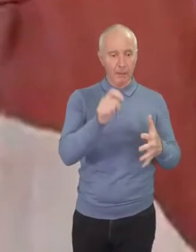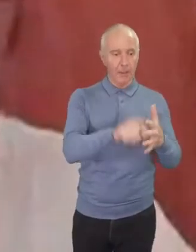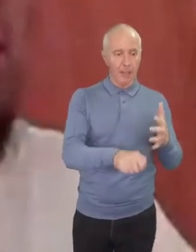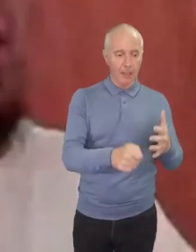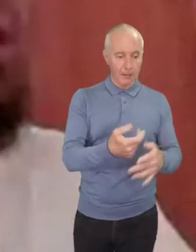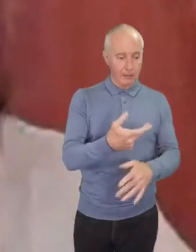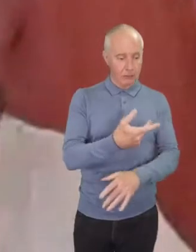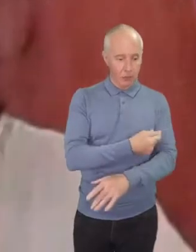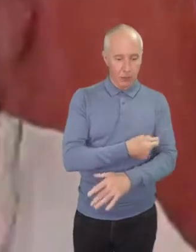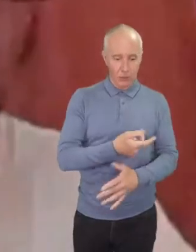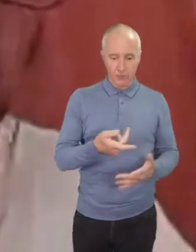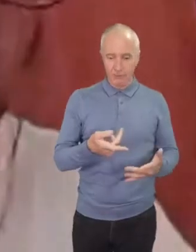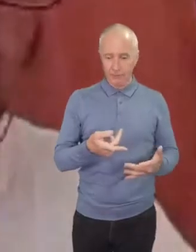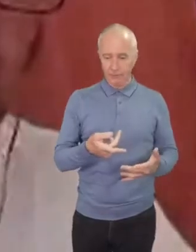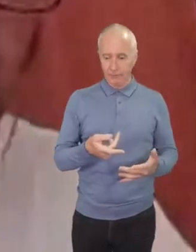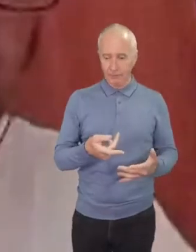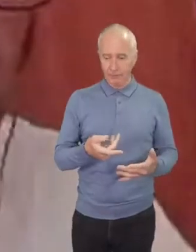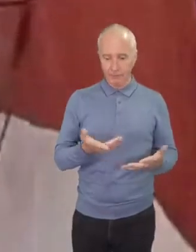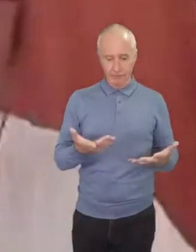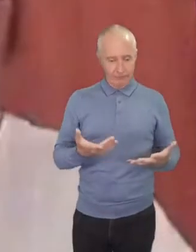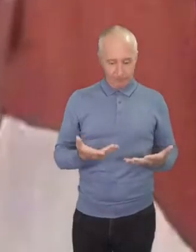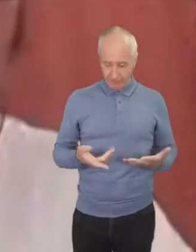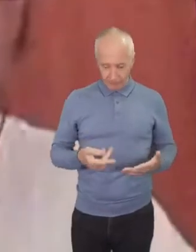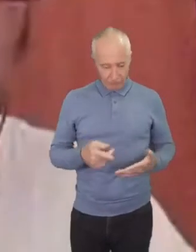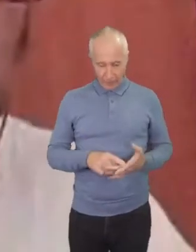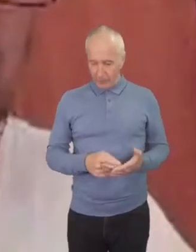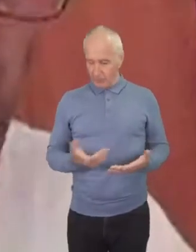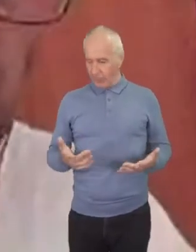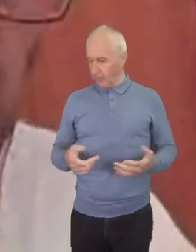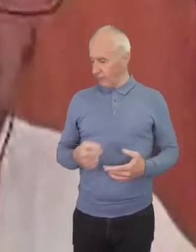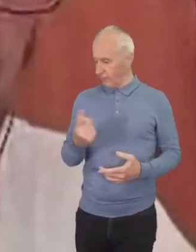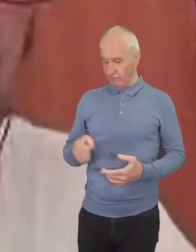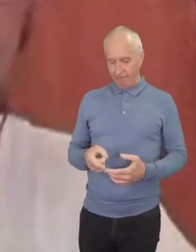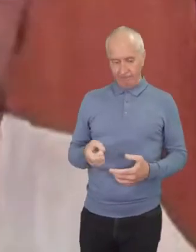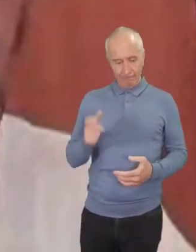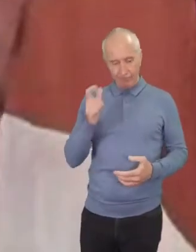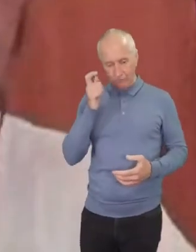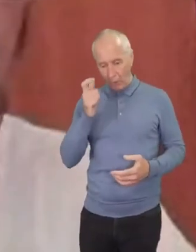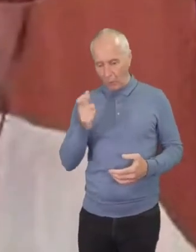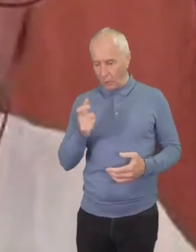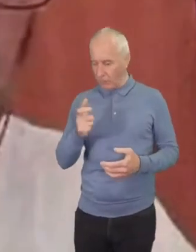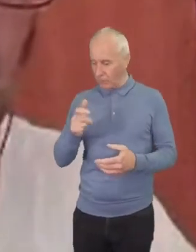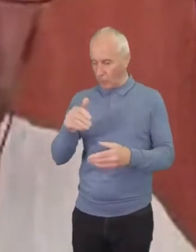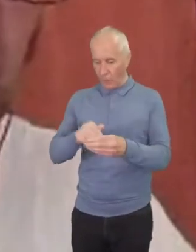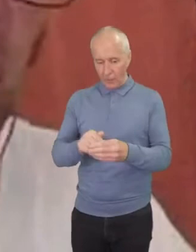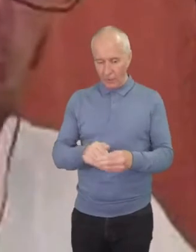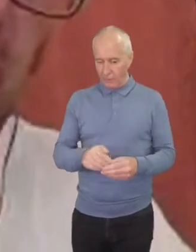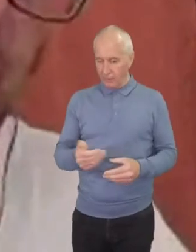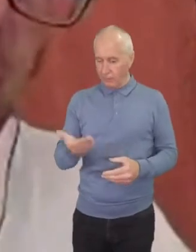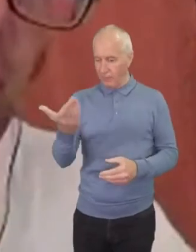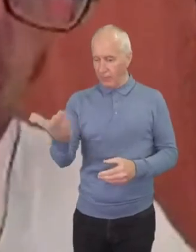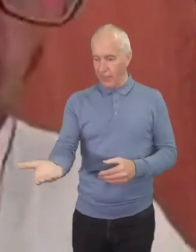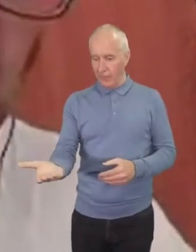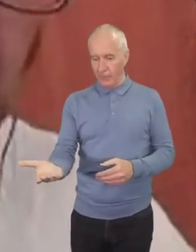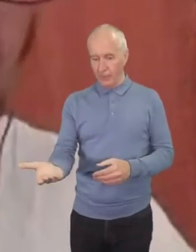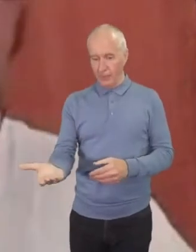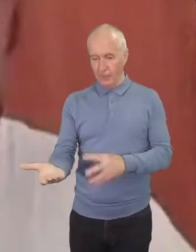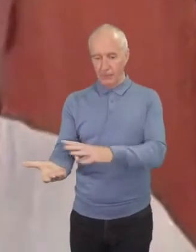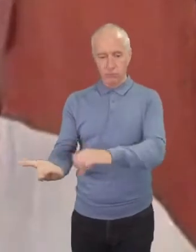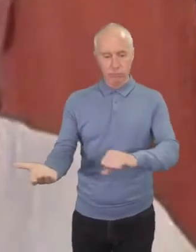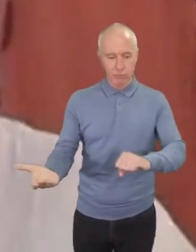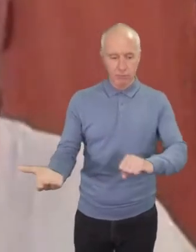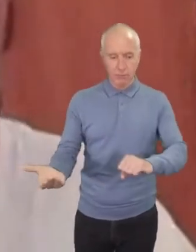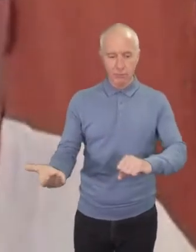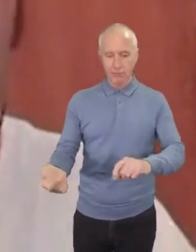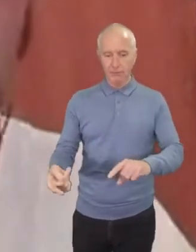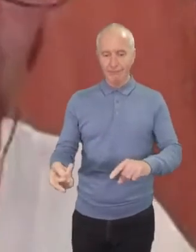leaving a wallet or a cell phone on the counter might not think you know you might not think twice about that but if that becomes